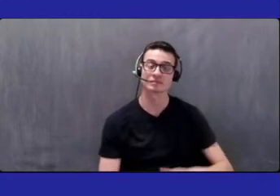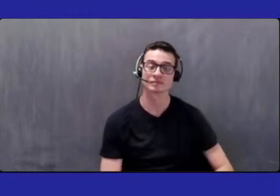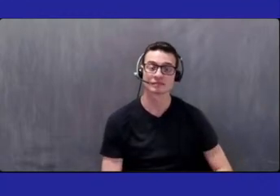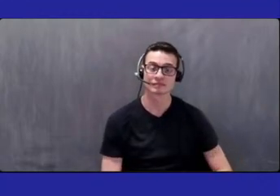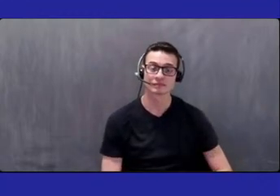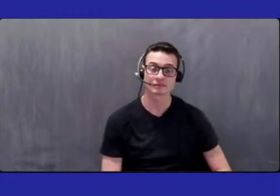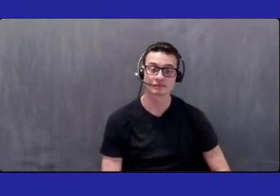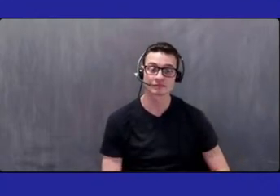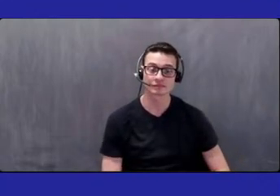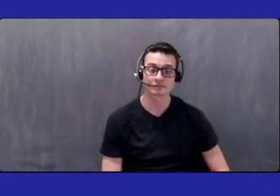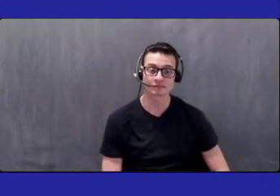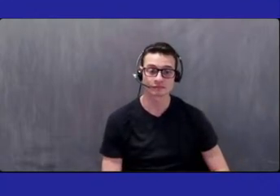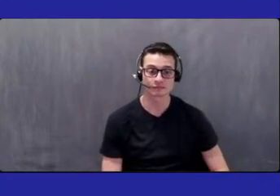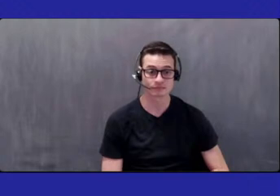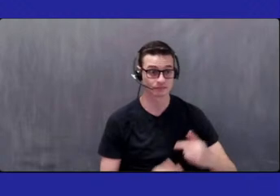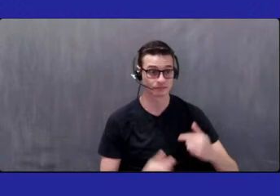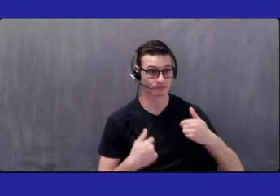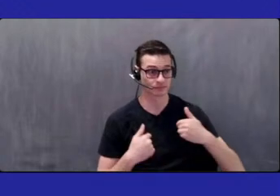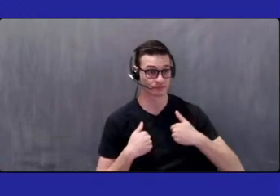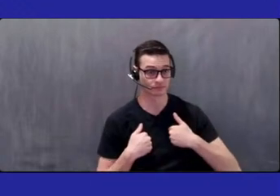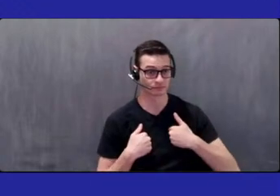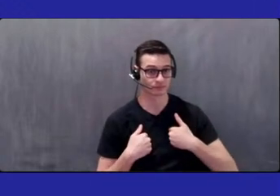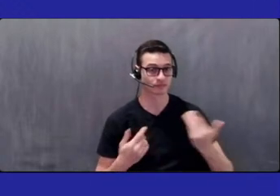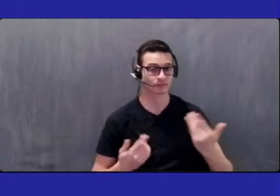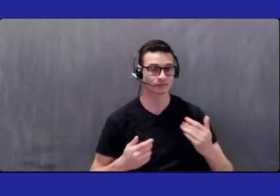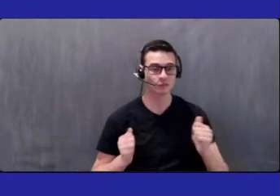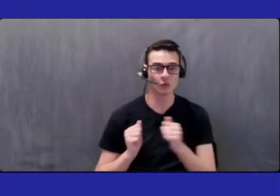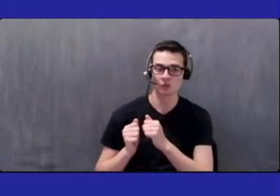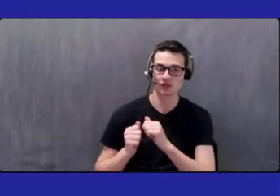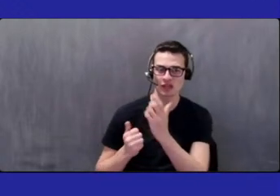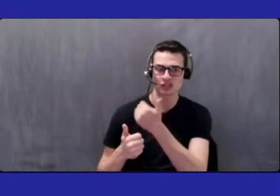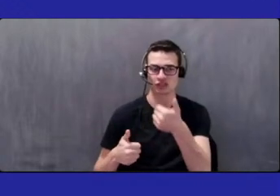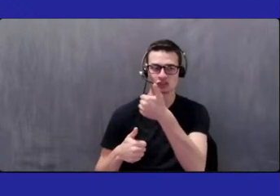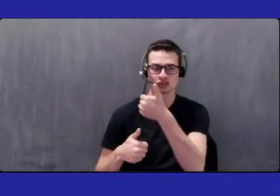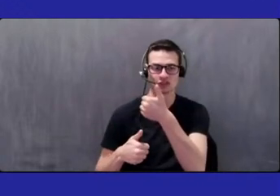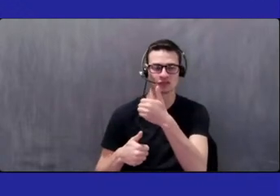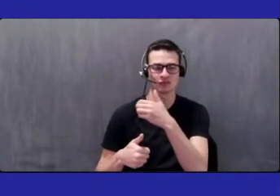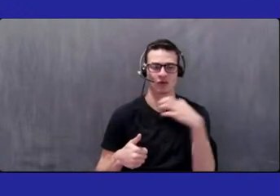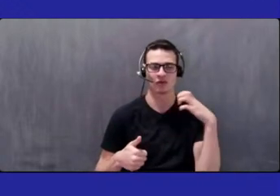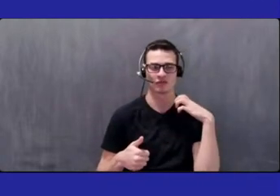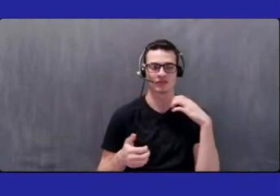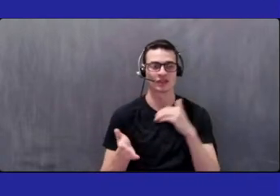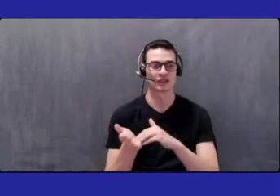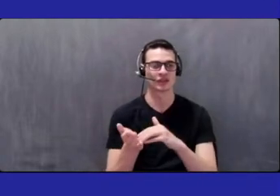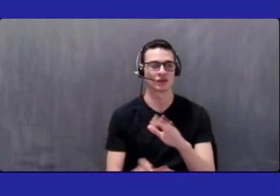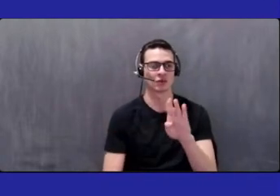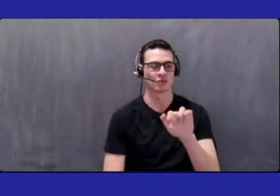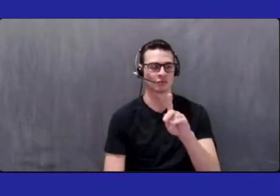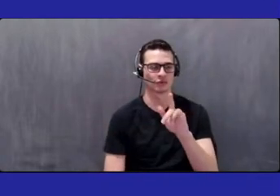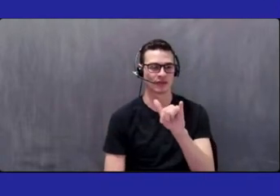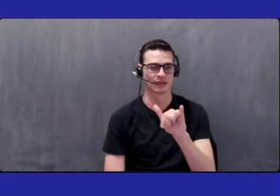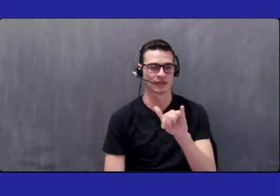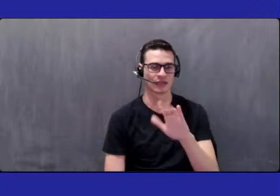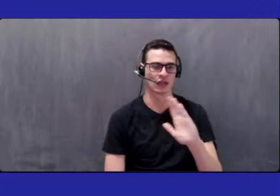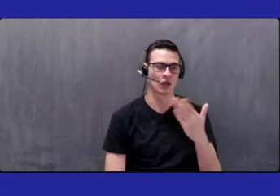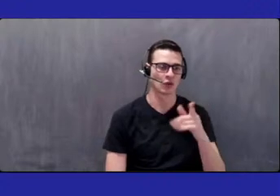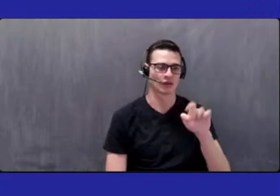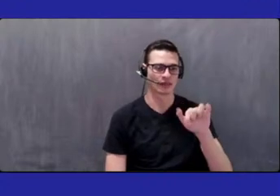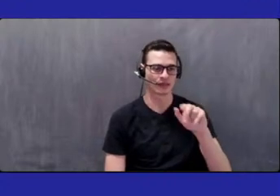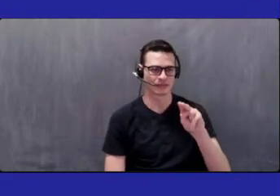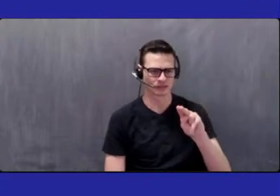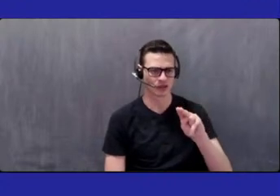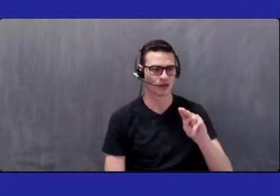Brady, two members of our cab, Constance Thomas and Jennifer Dublin, and our liaison, Lakeisha Weston.